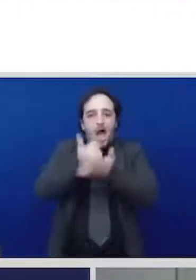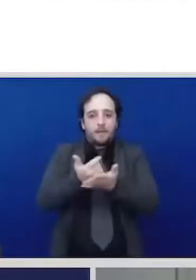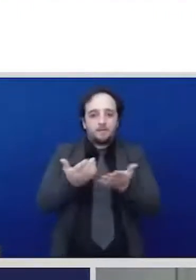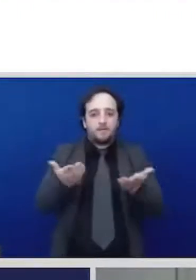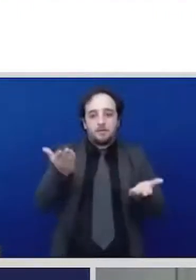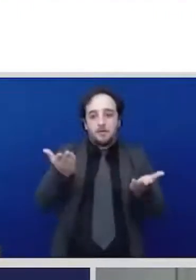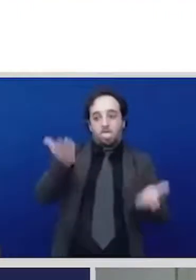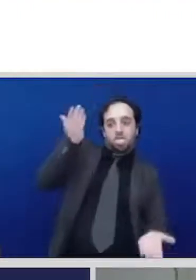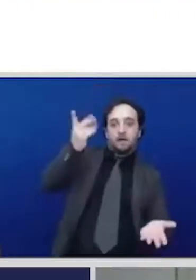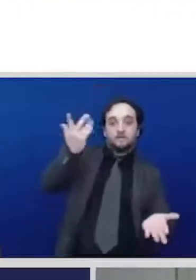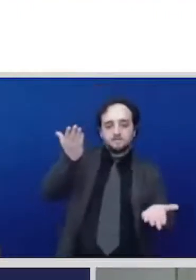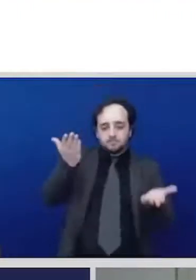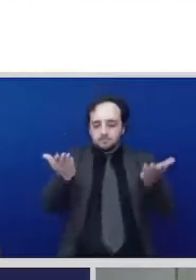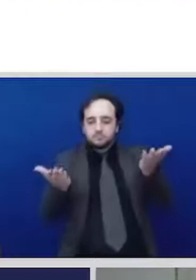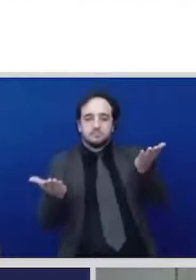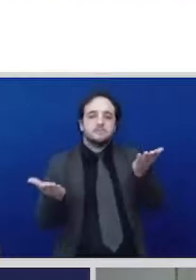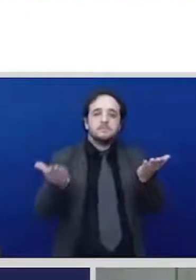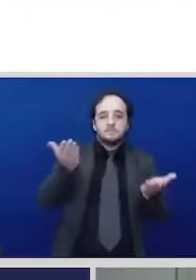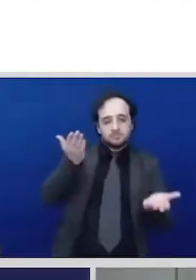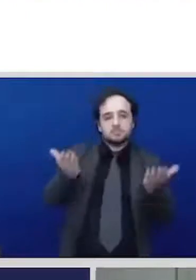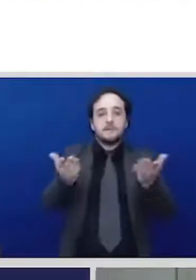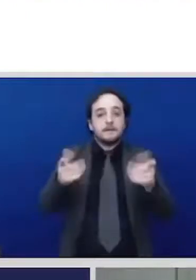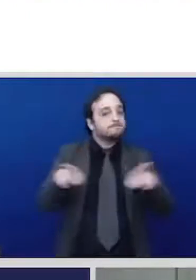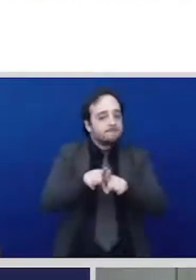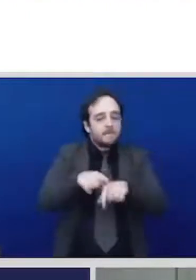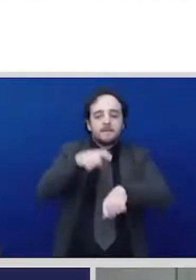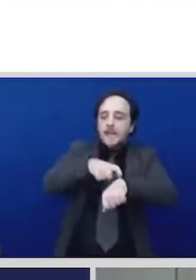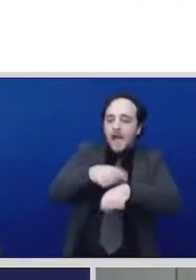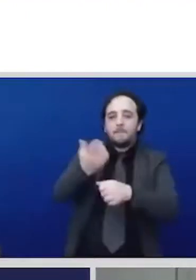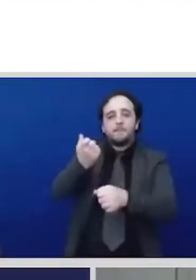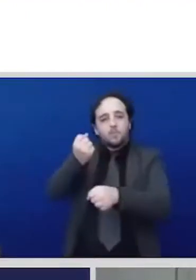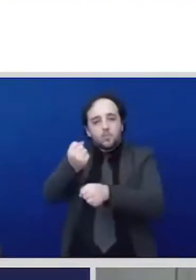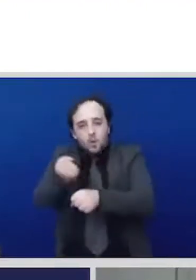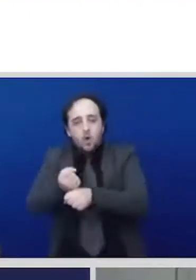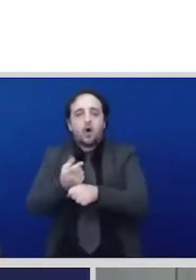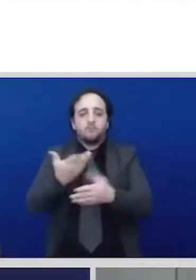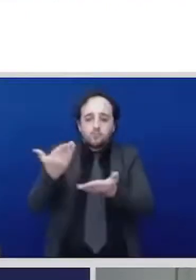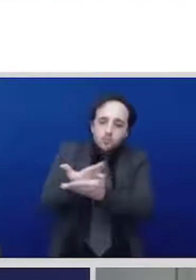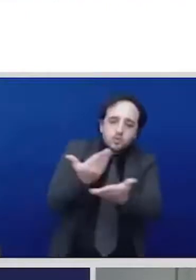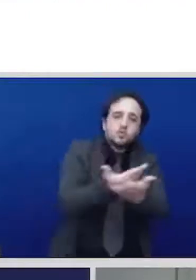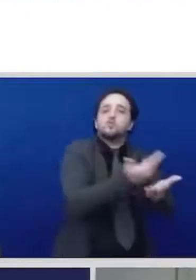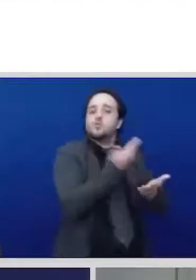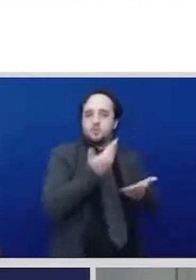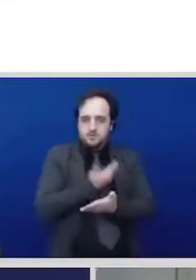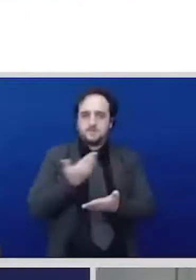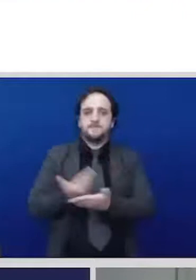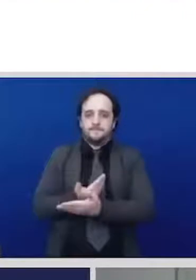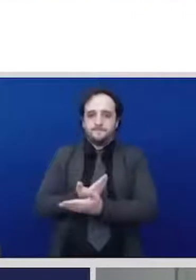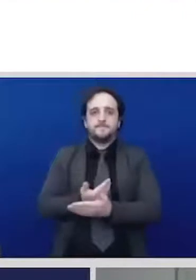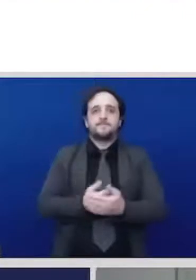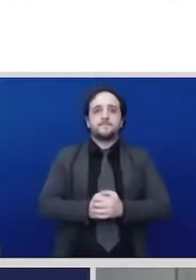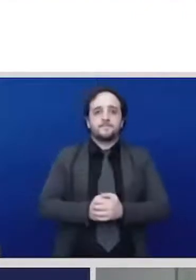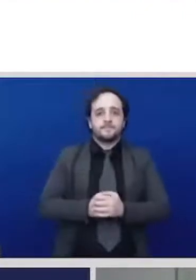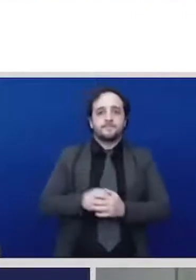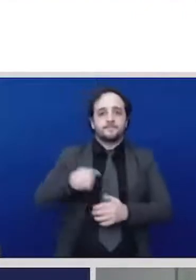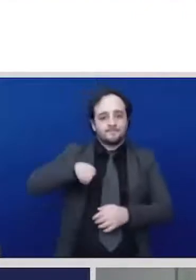policies and we wish this new type of policy will continue to become the norm during the post coronavirus times so